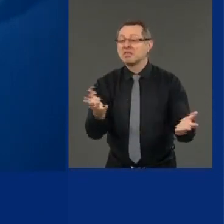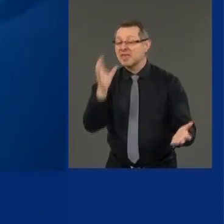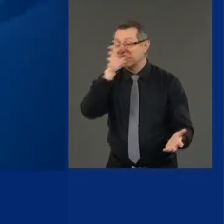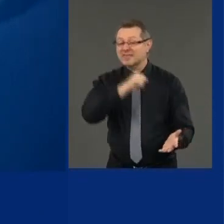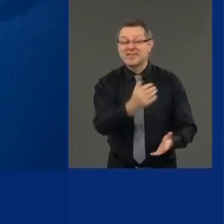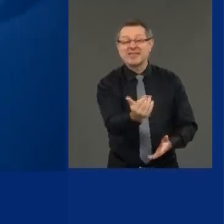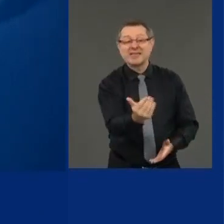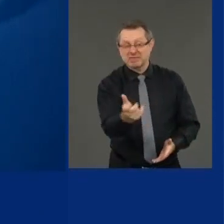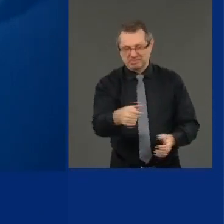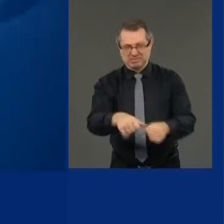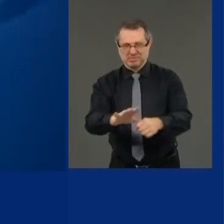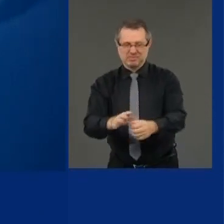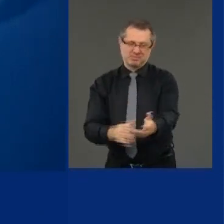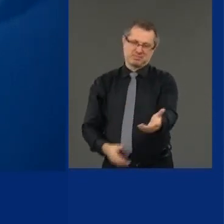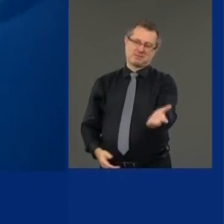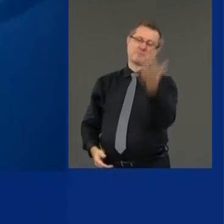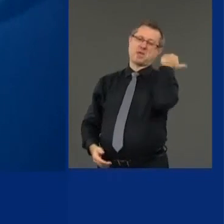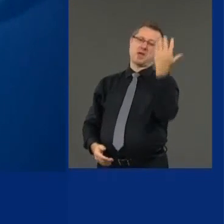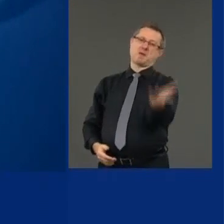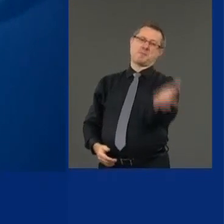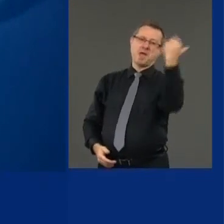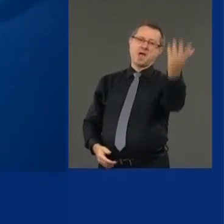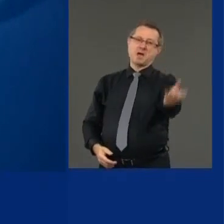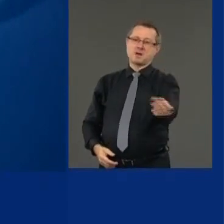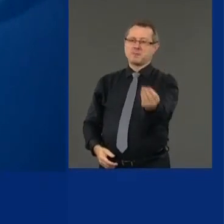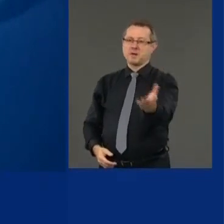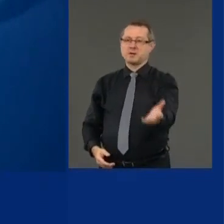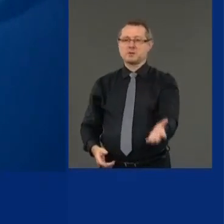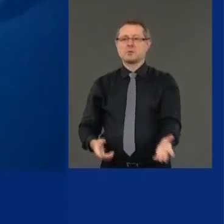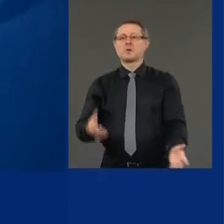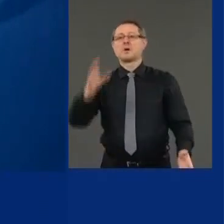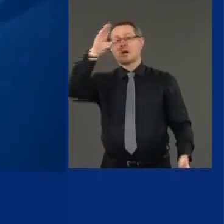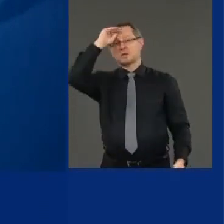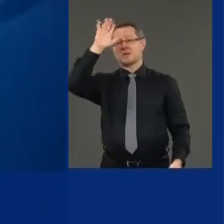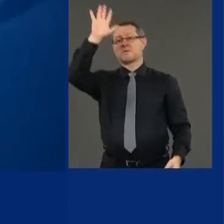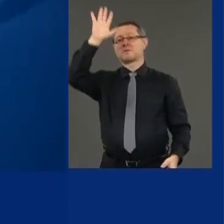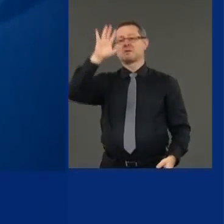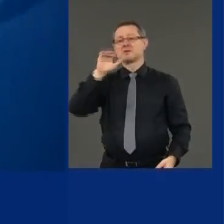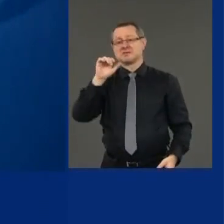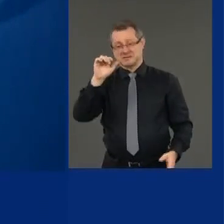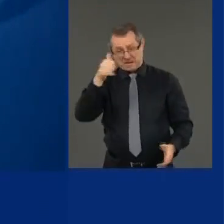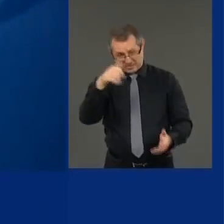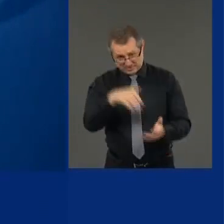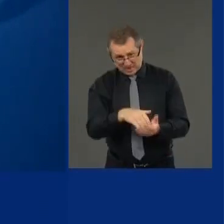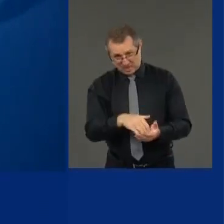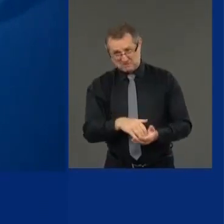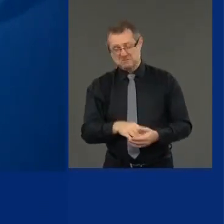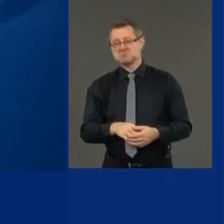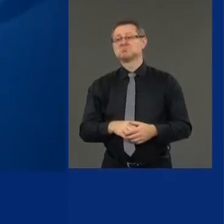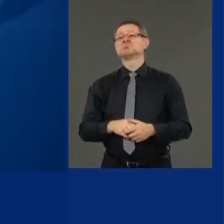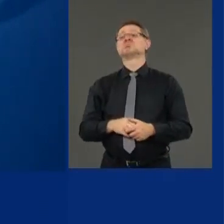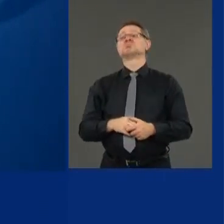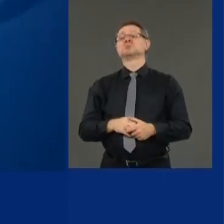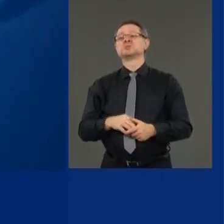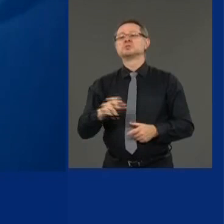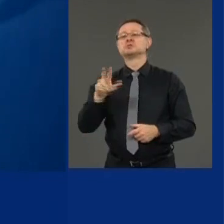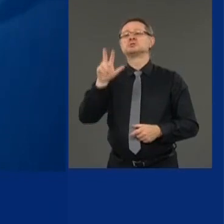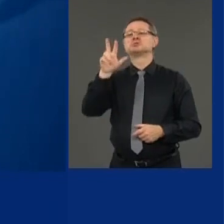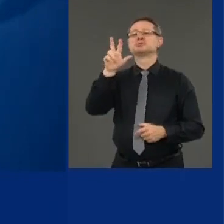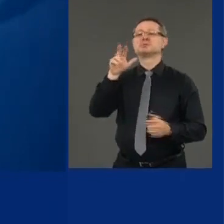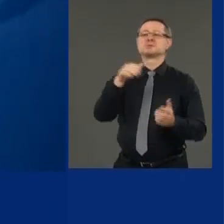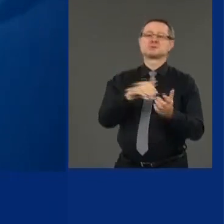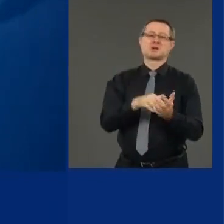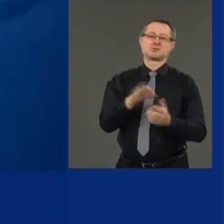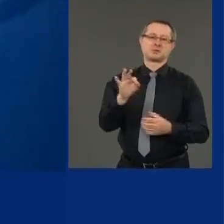Come on. How many? 10,000. 10,000. 3,900. 55 and over.